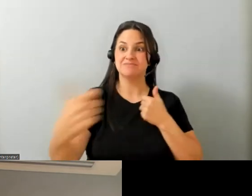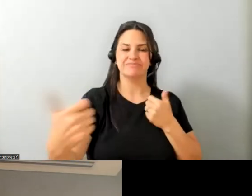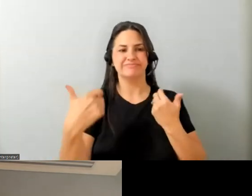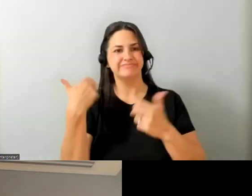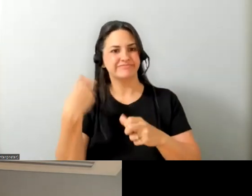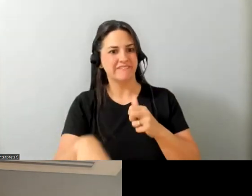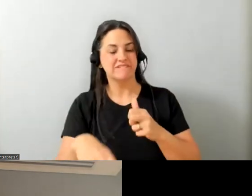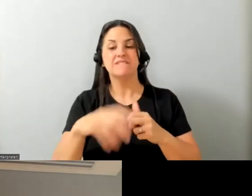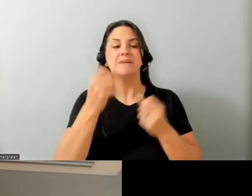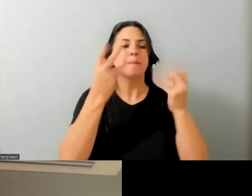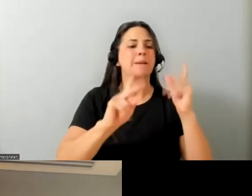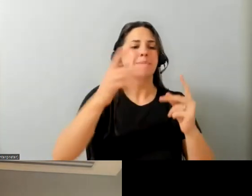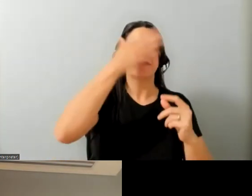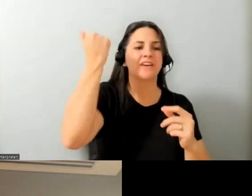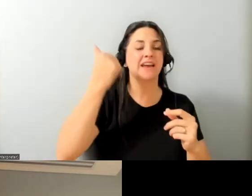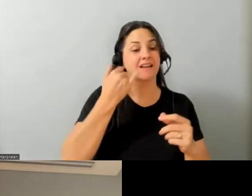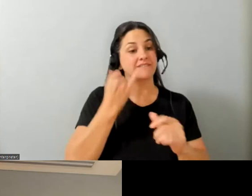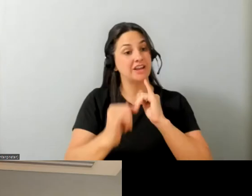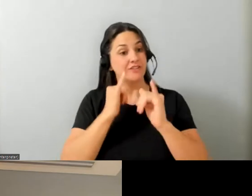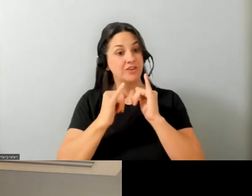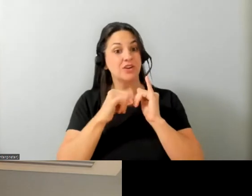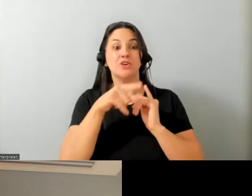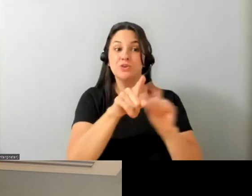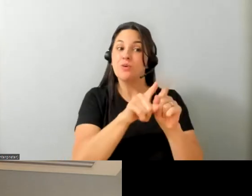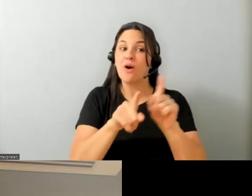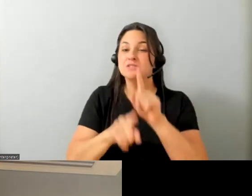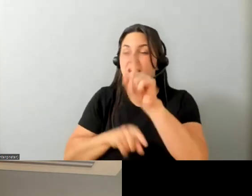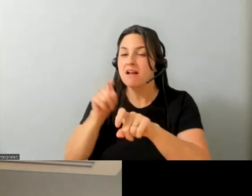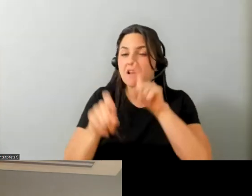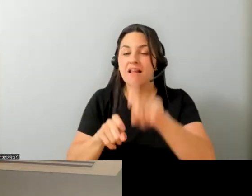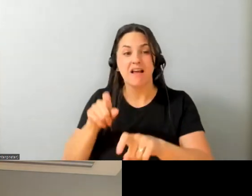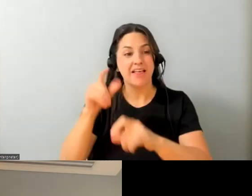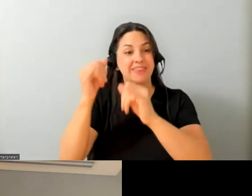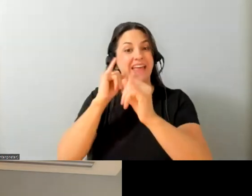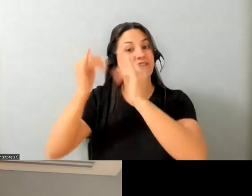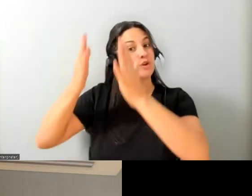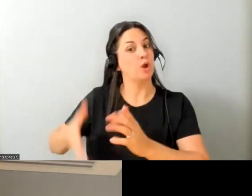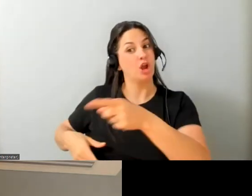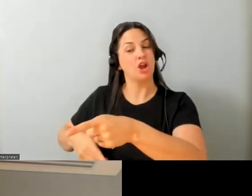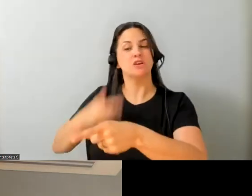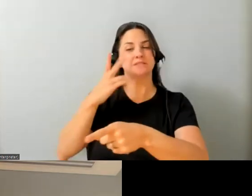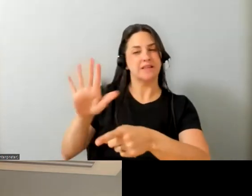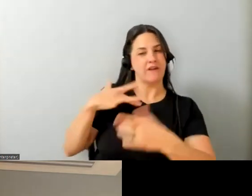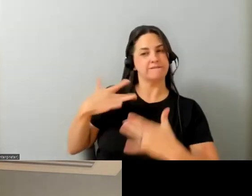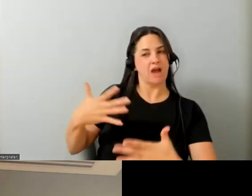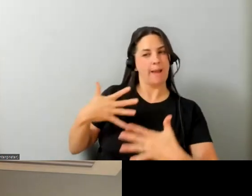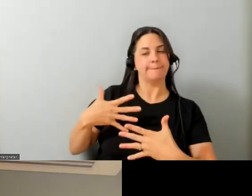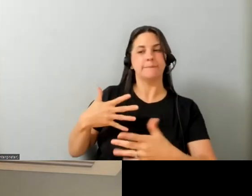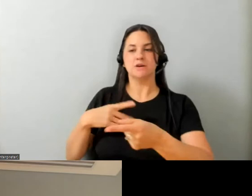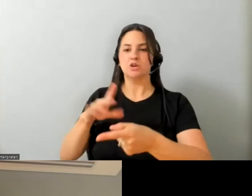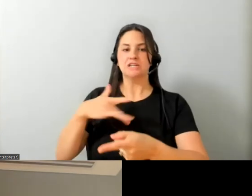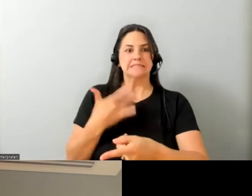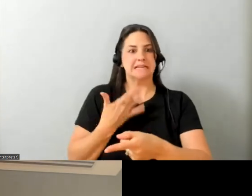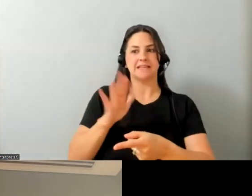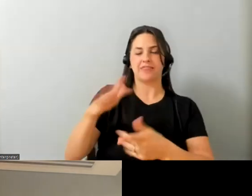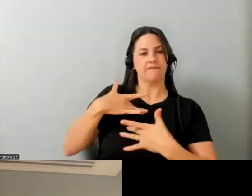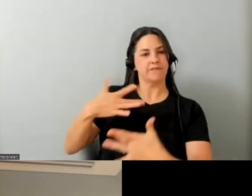when you're in an interview you're also interviewing the interviewer right you're seeing their vibe you are sensing what the